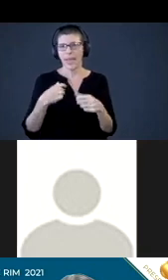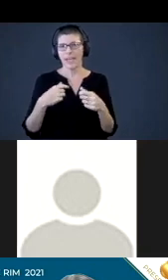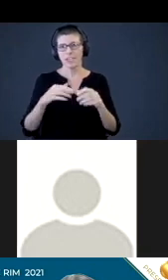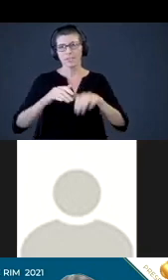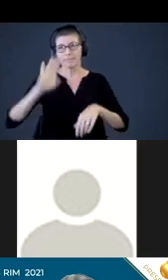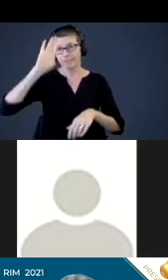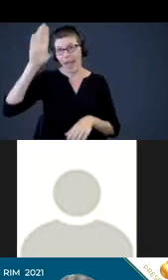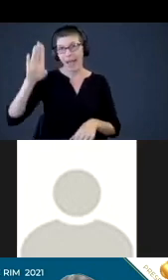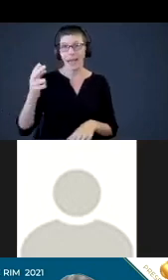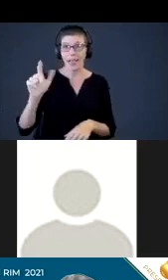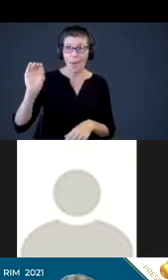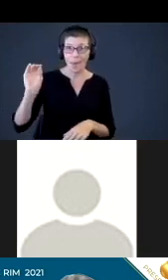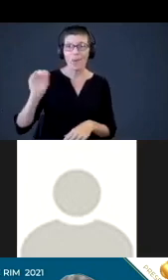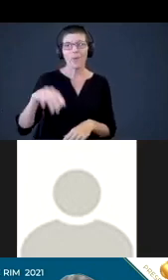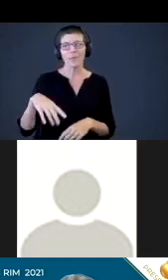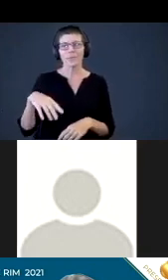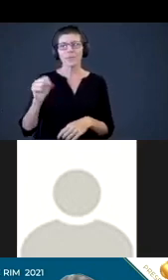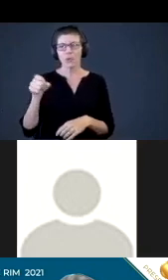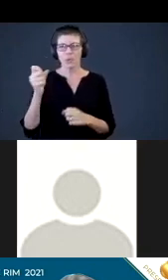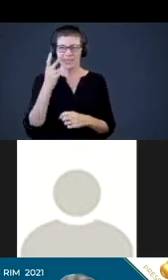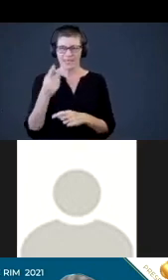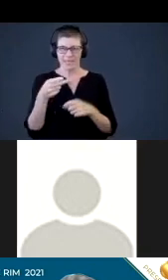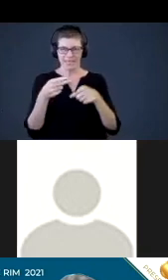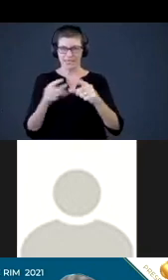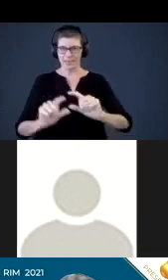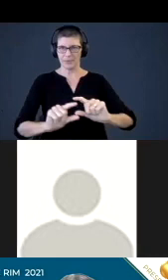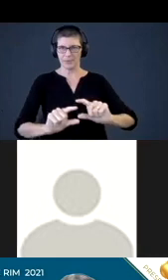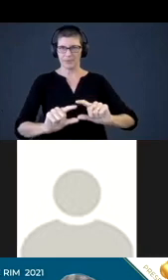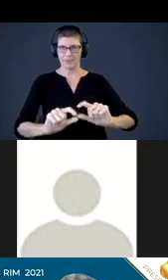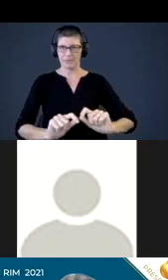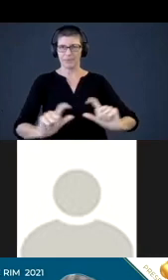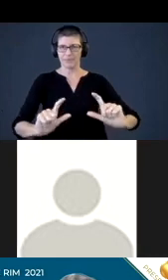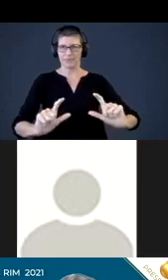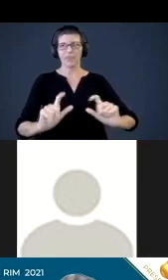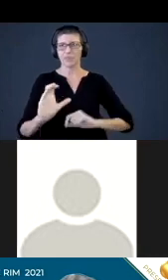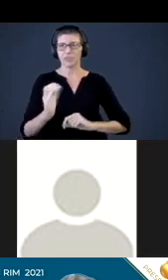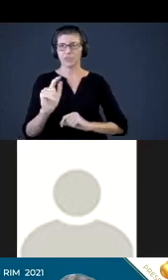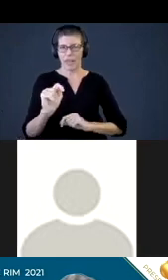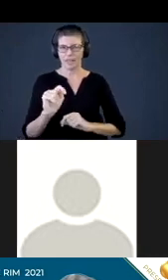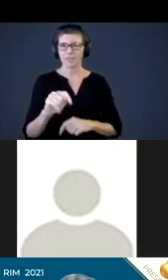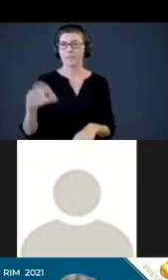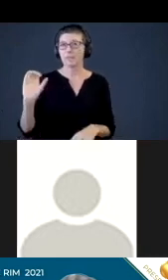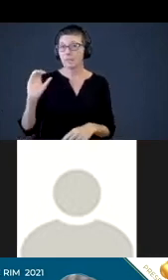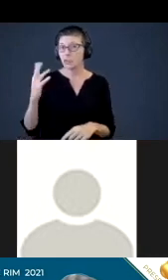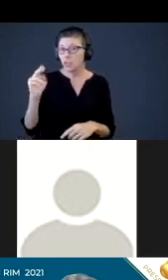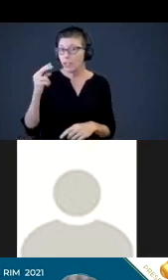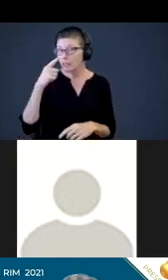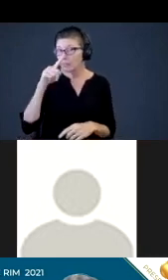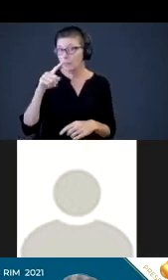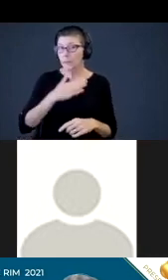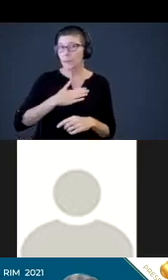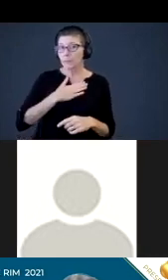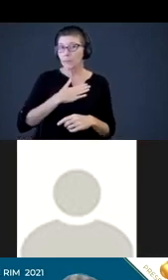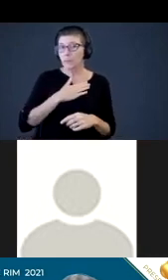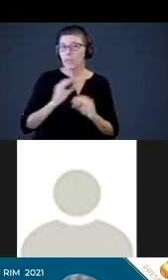hello. I said so you see that in the chat. And Chin, if you could please put the